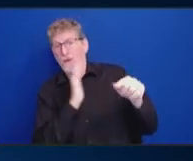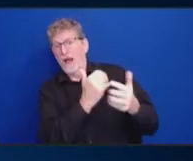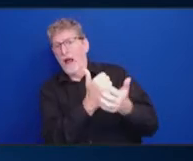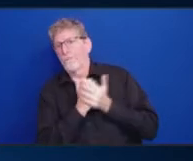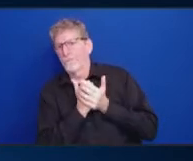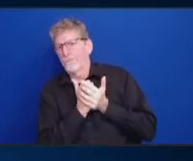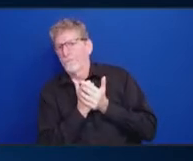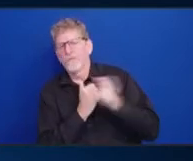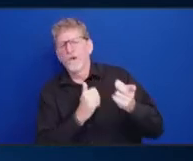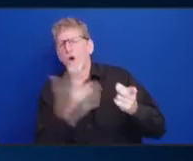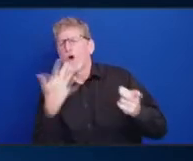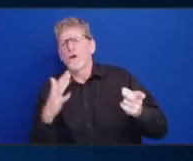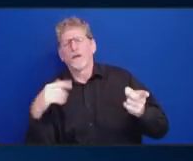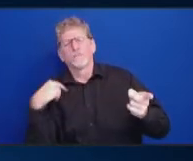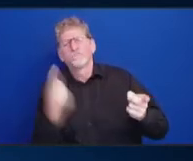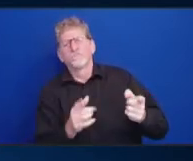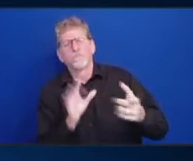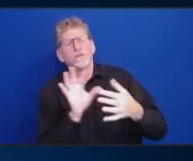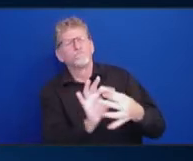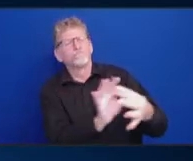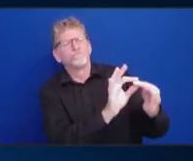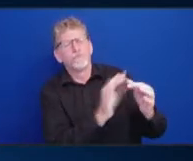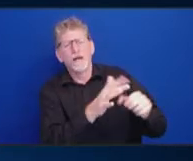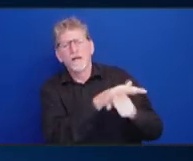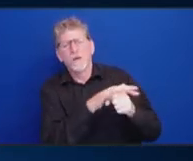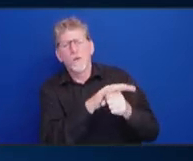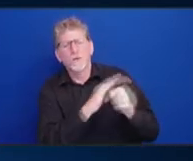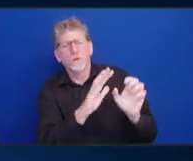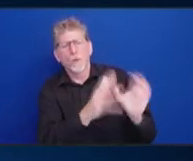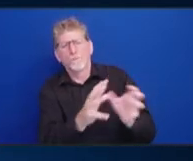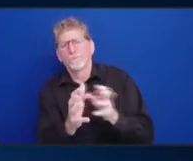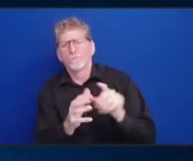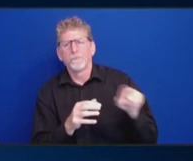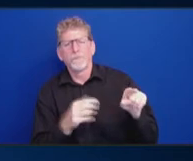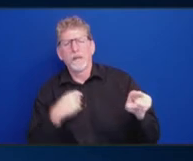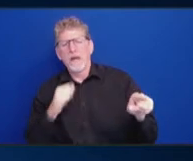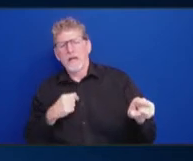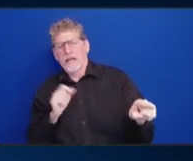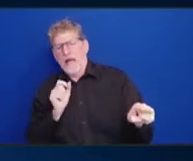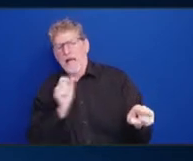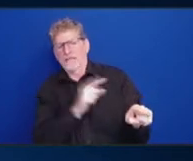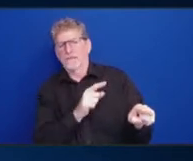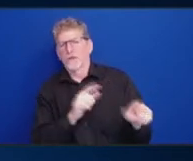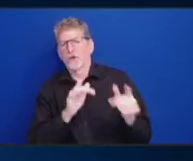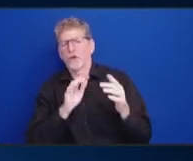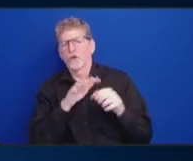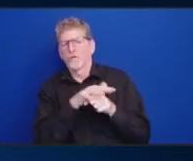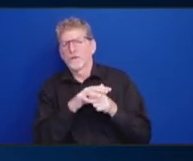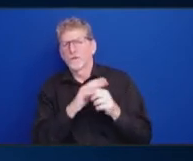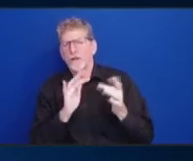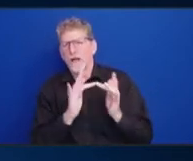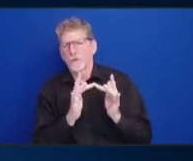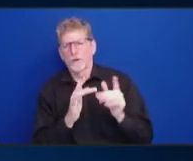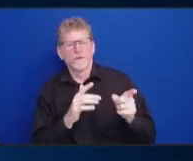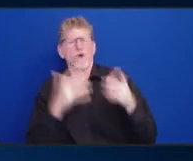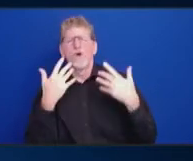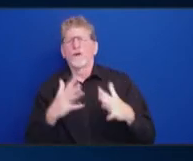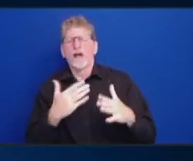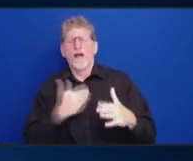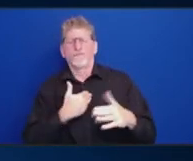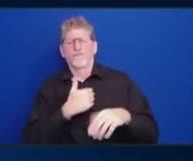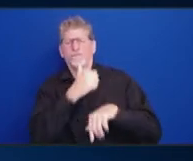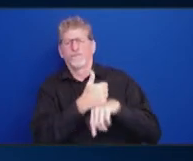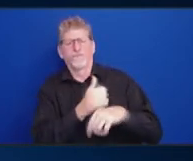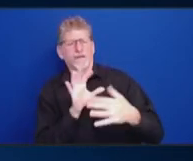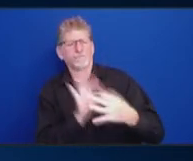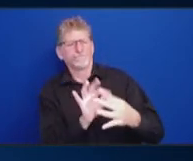level. So we should ask the regional networks this question because they're very connected to community. And I think that would be a benefit